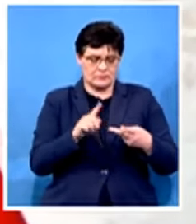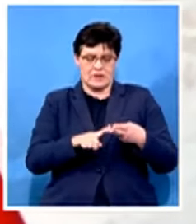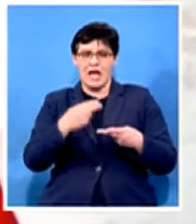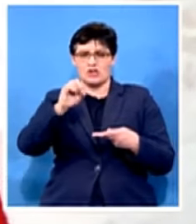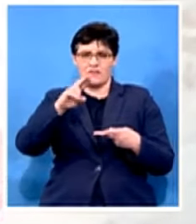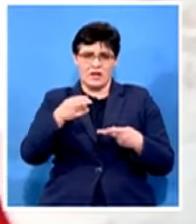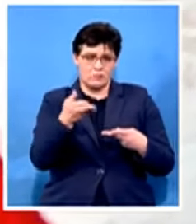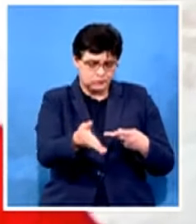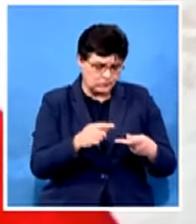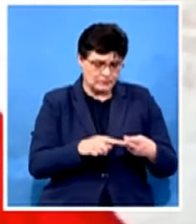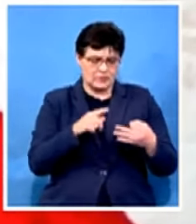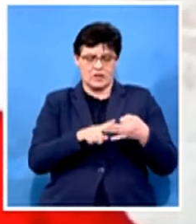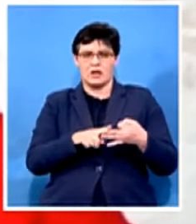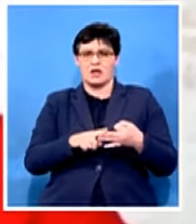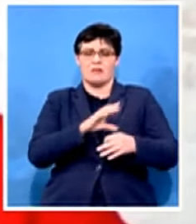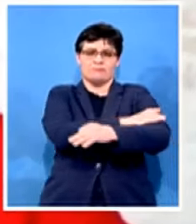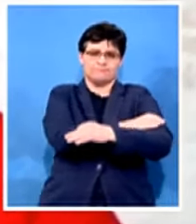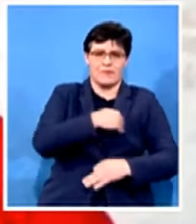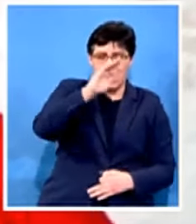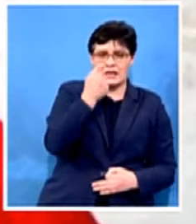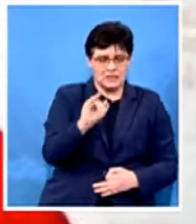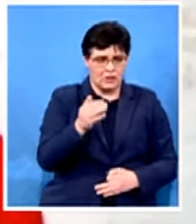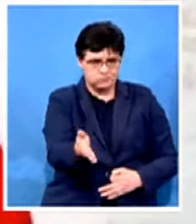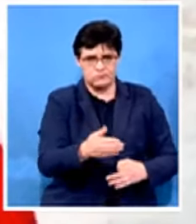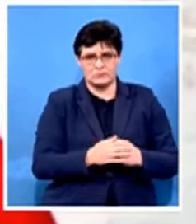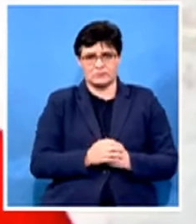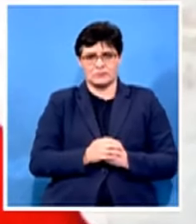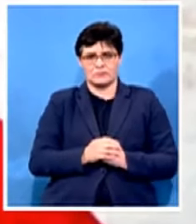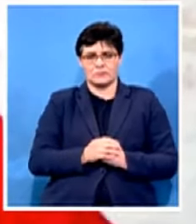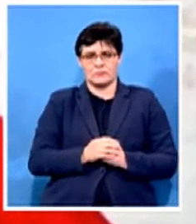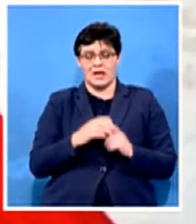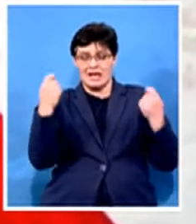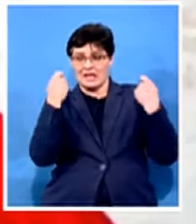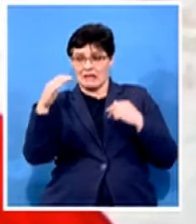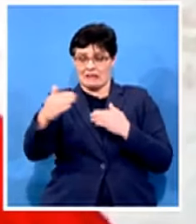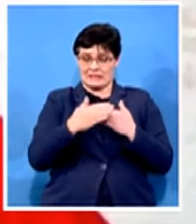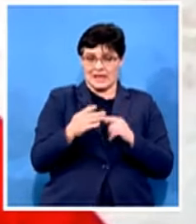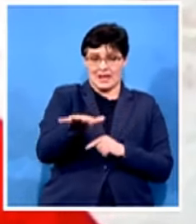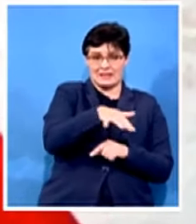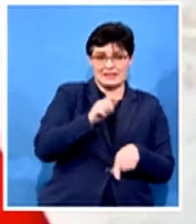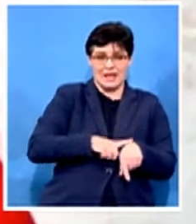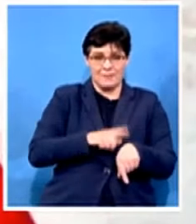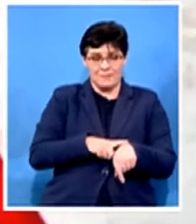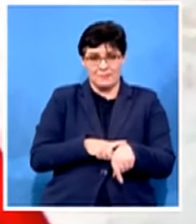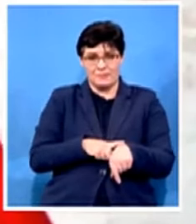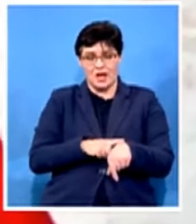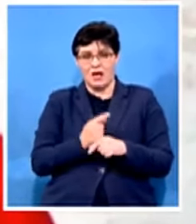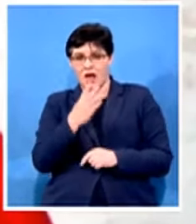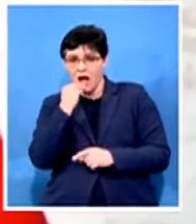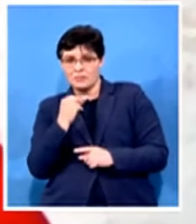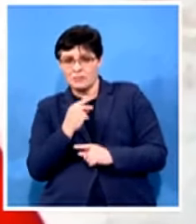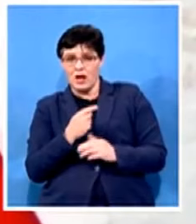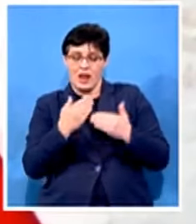and approaching the festive season and with being us being on alert level one you will see people